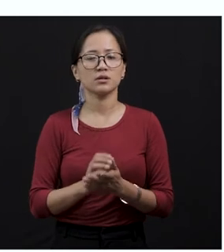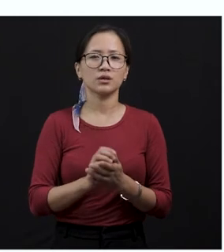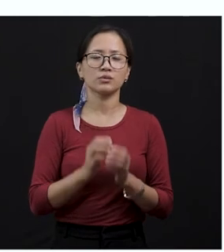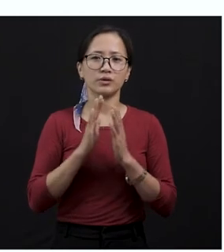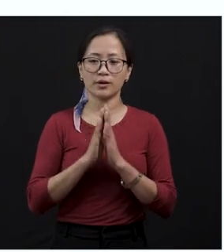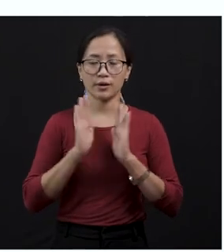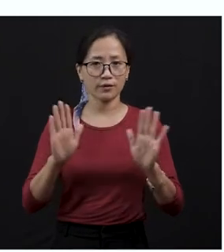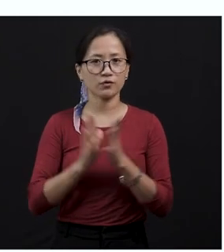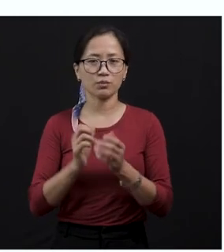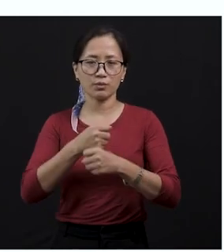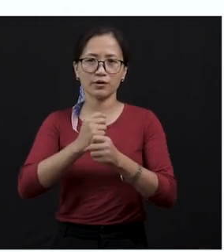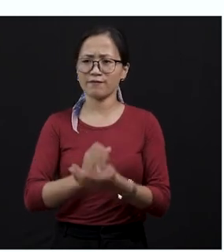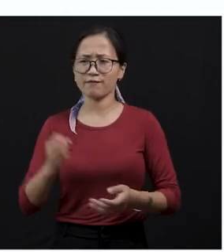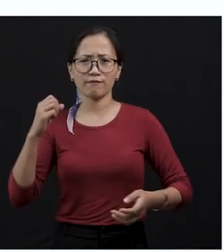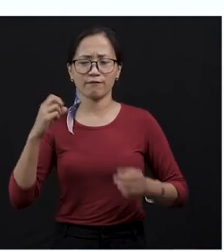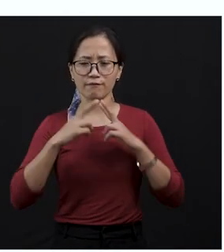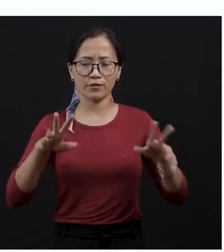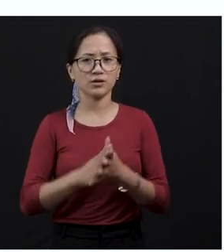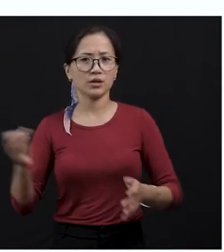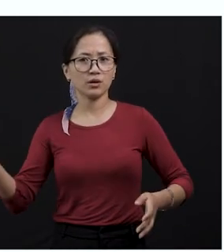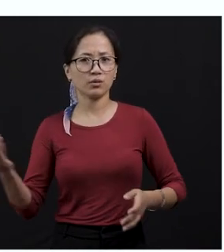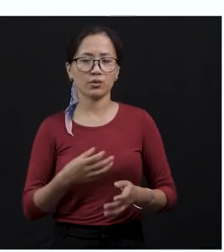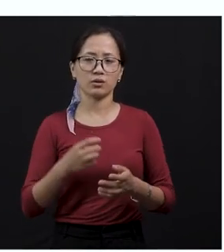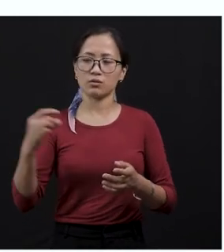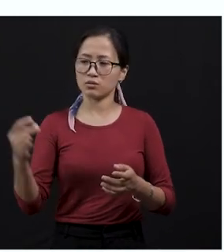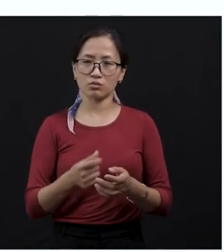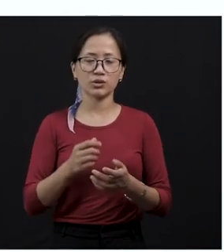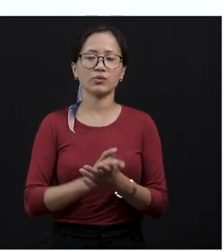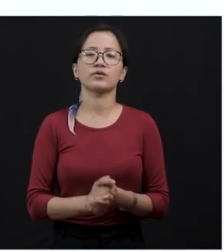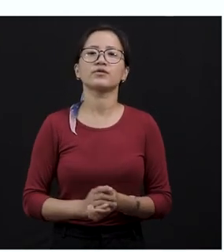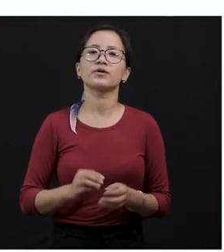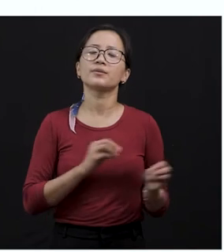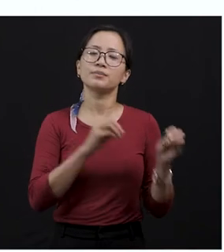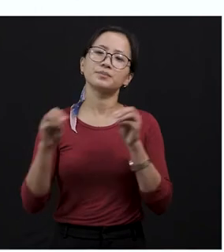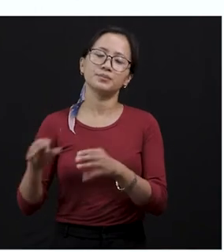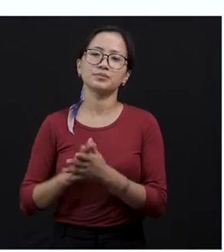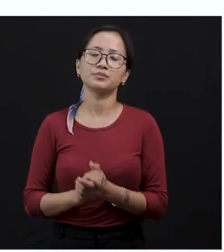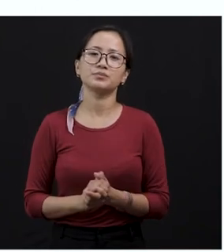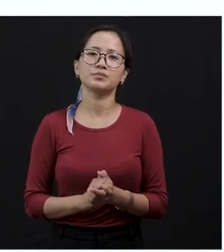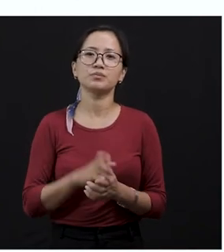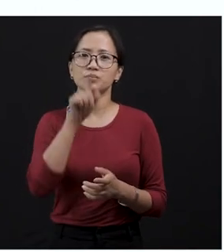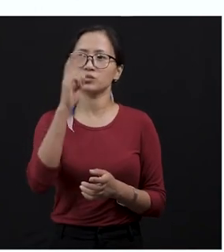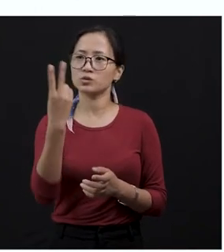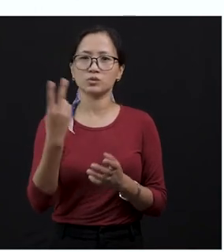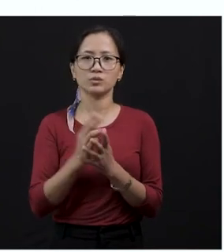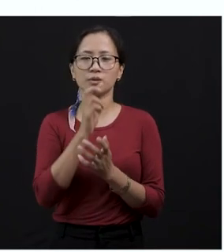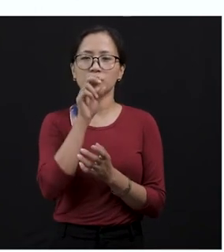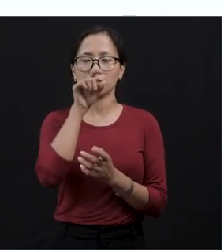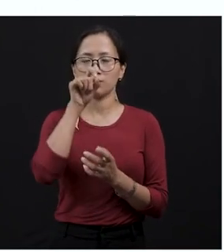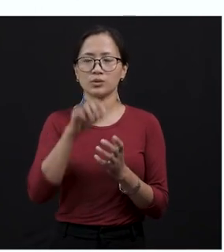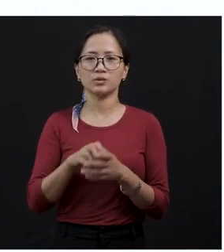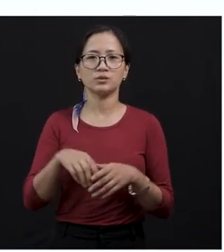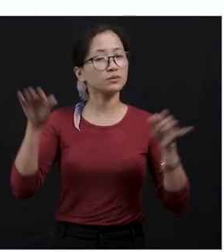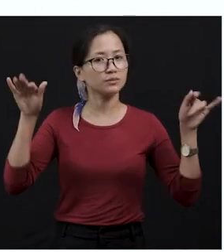make a very quick move. So when they were in hurry to attack, they just collided. That means the two birds, the miner and the crow collided. They hit each